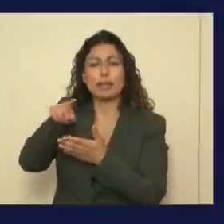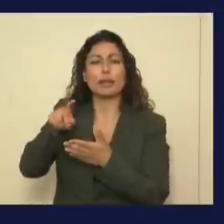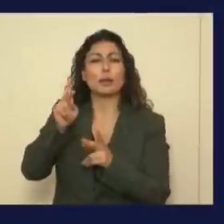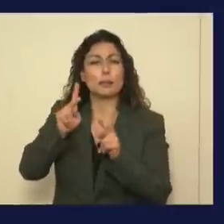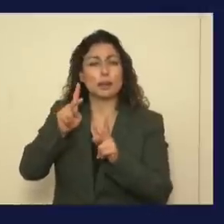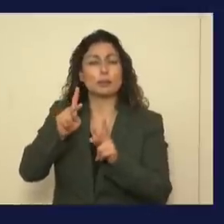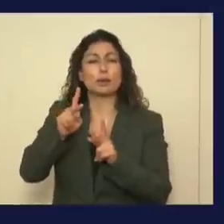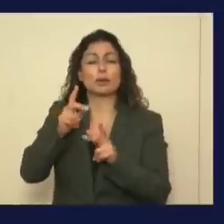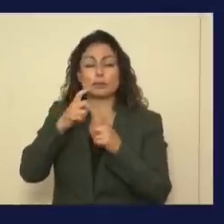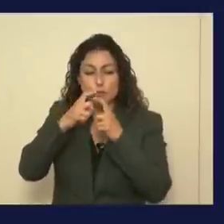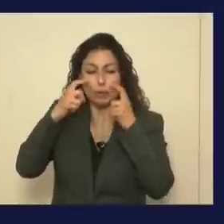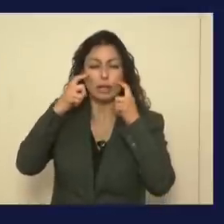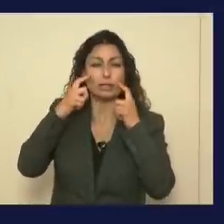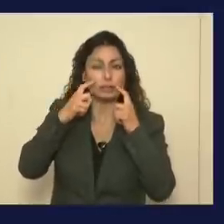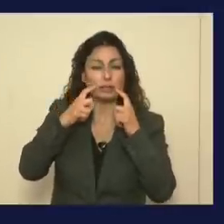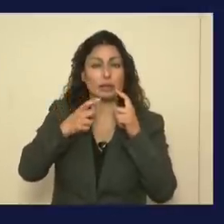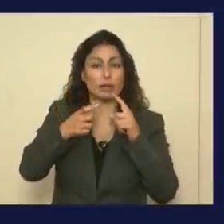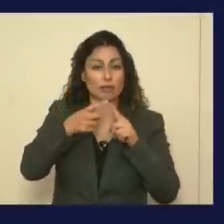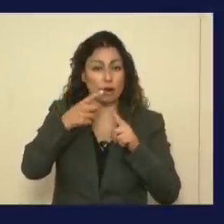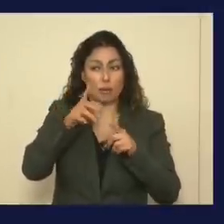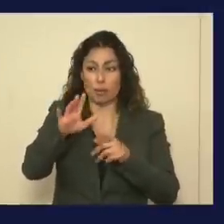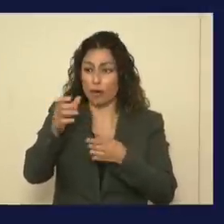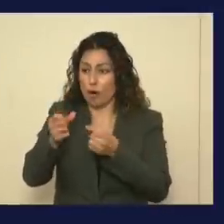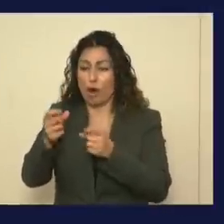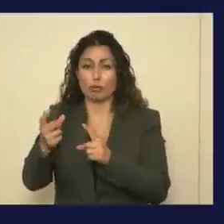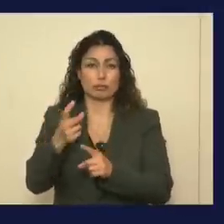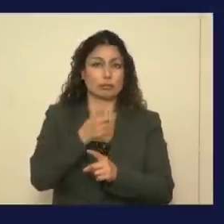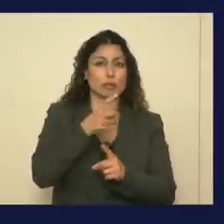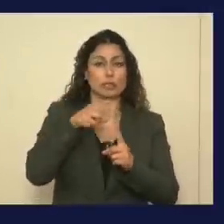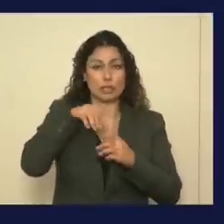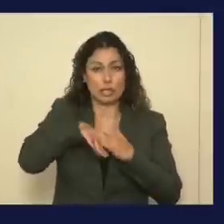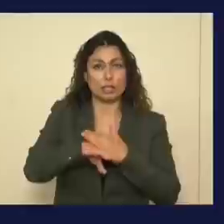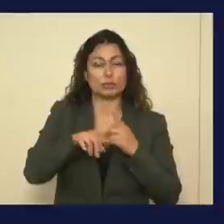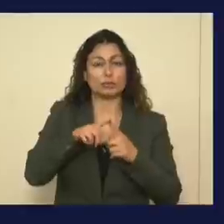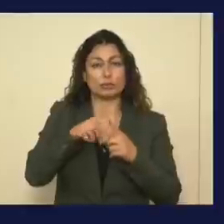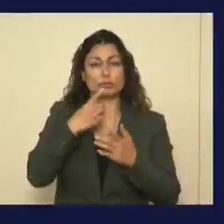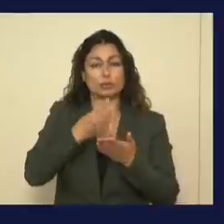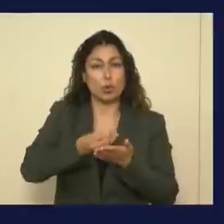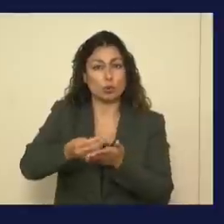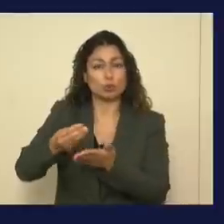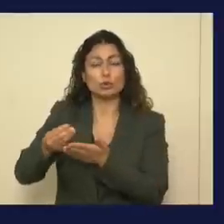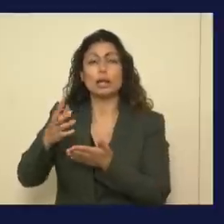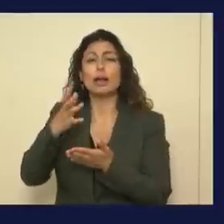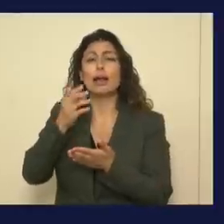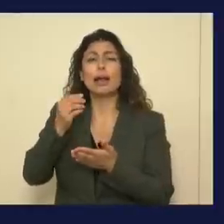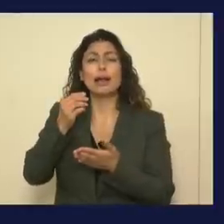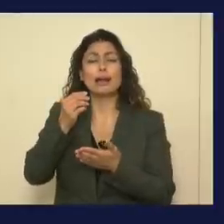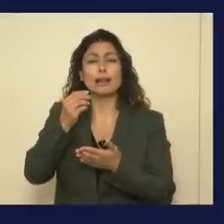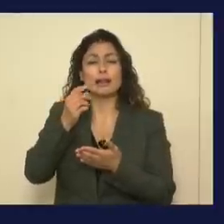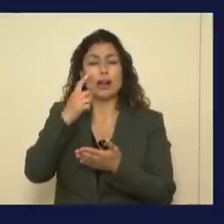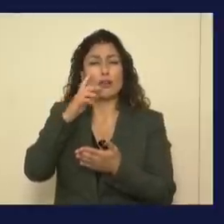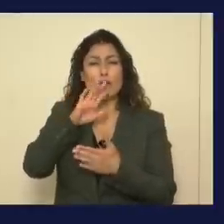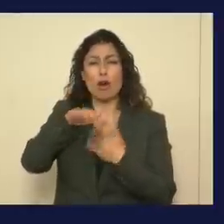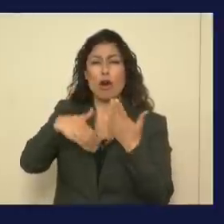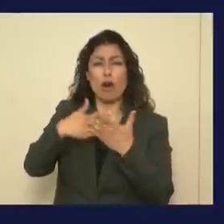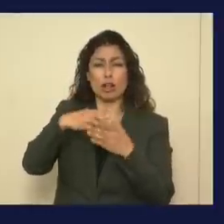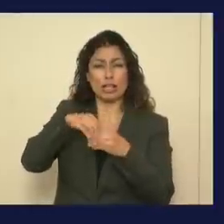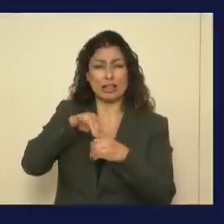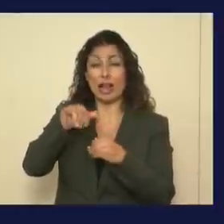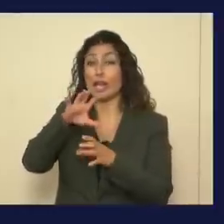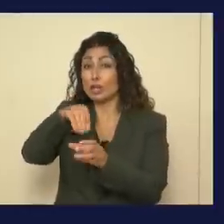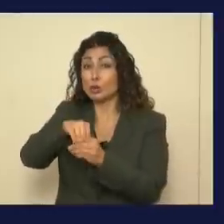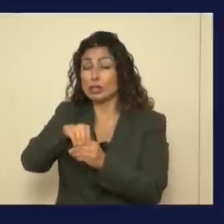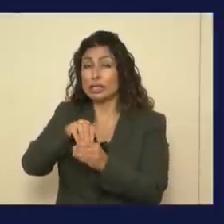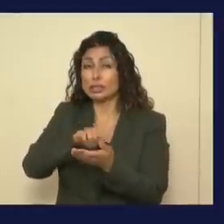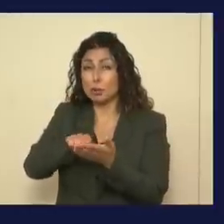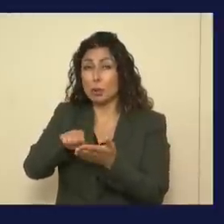stores, and communities where not all of Espanola in that drive looked like they